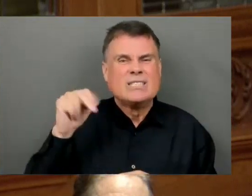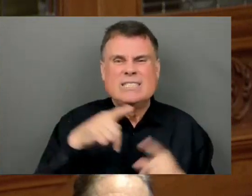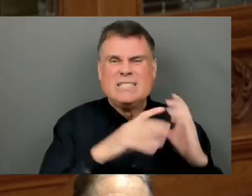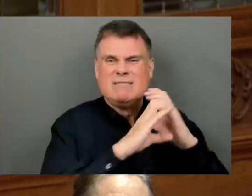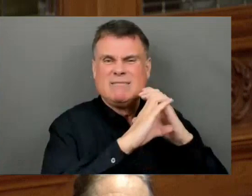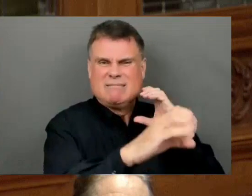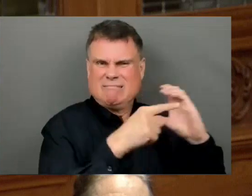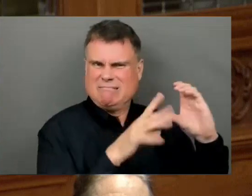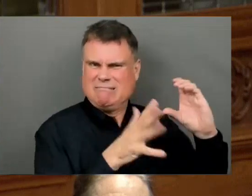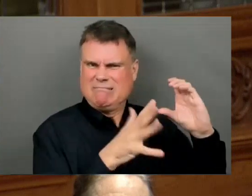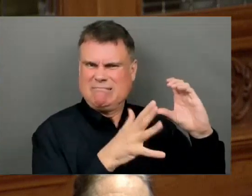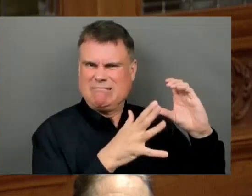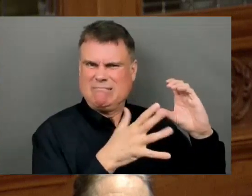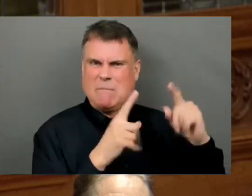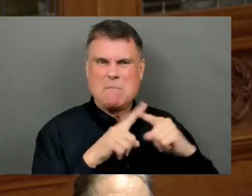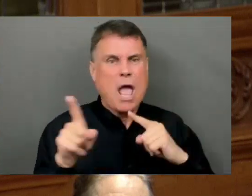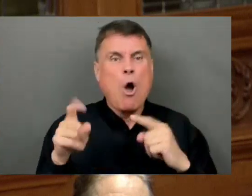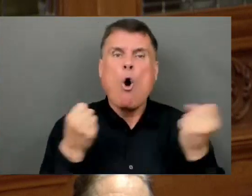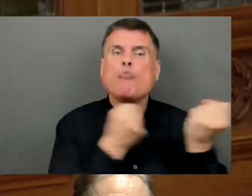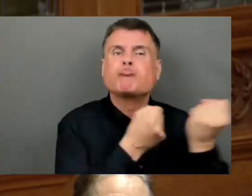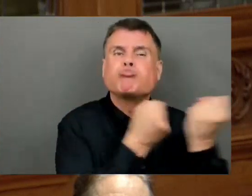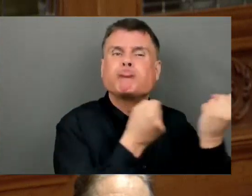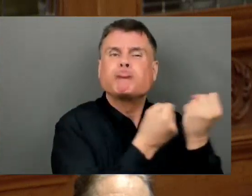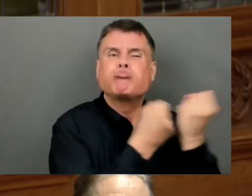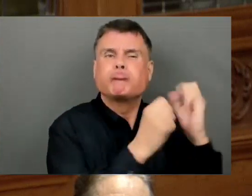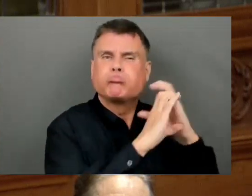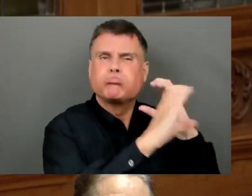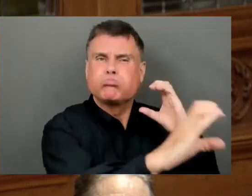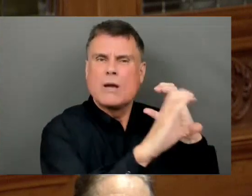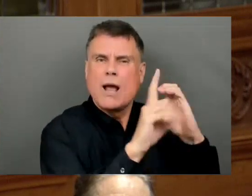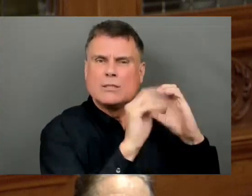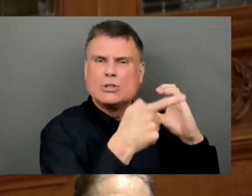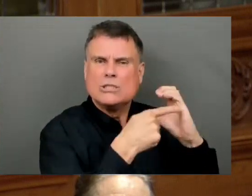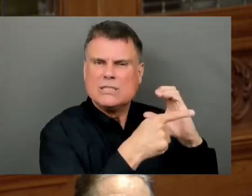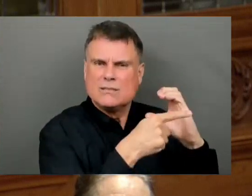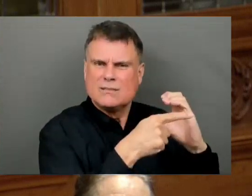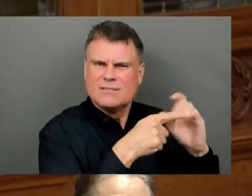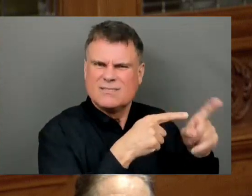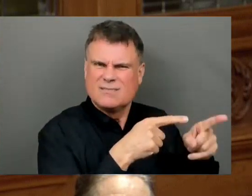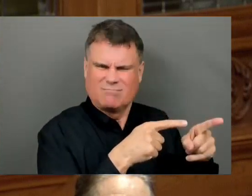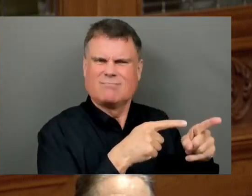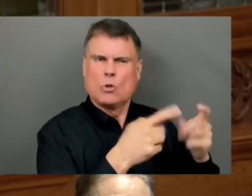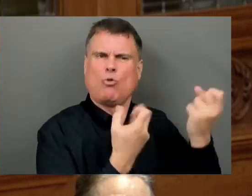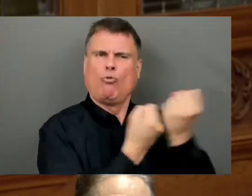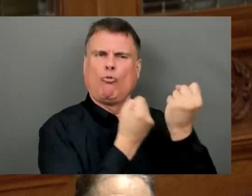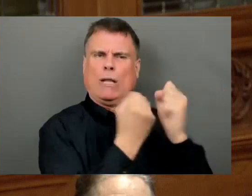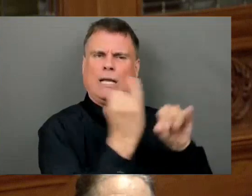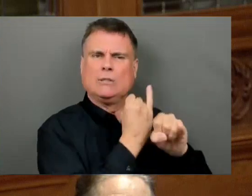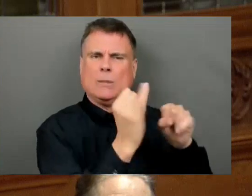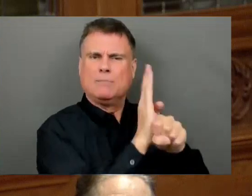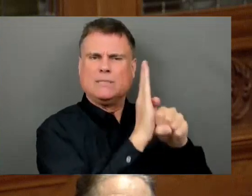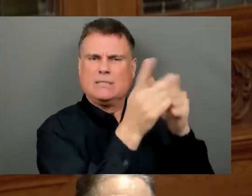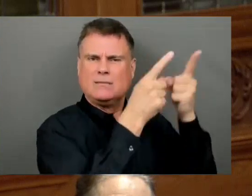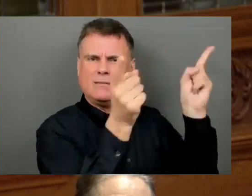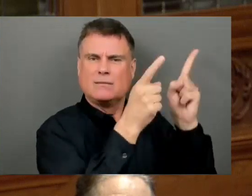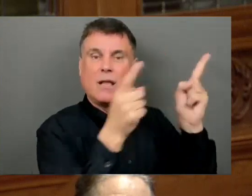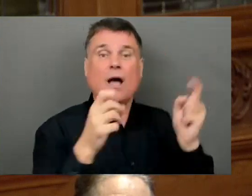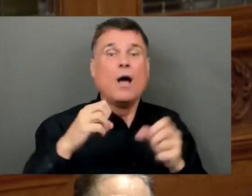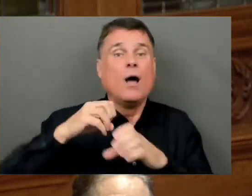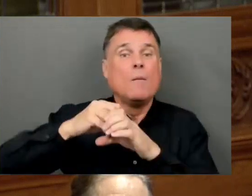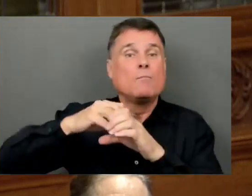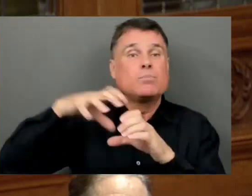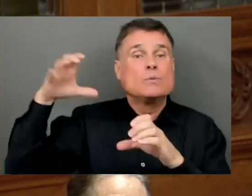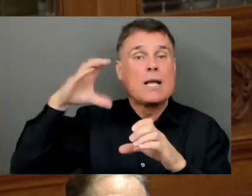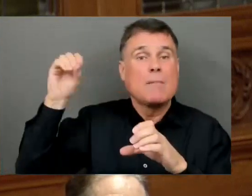subsidize and expand the industry. Charging polluters their fair share would mean more money for transit,